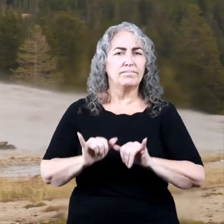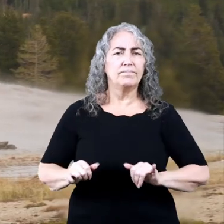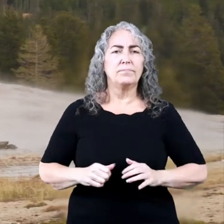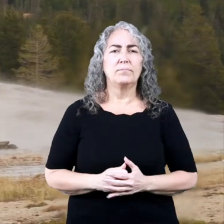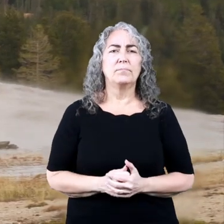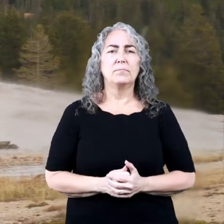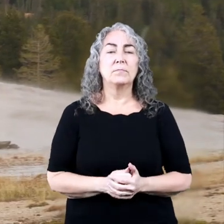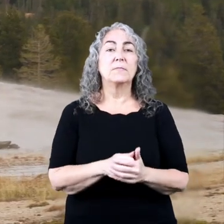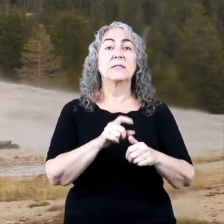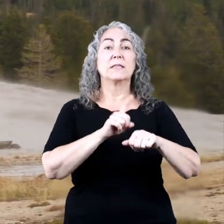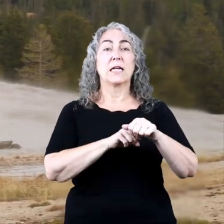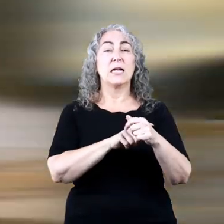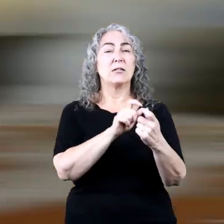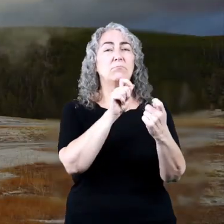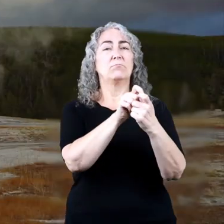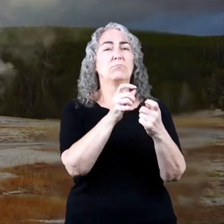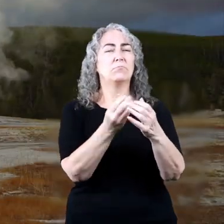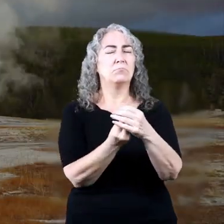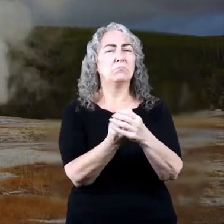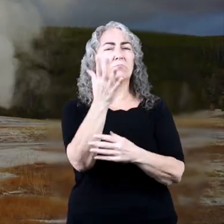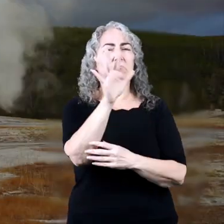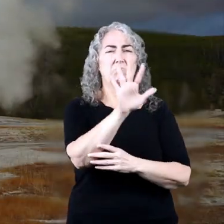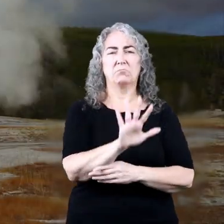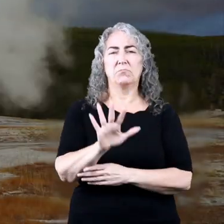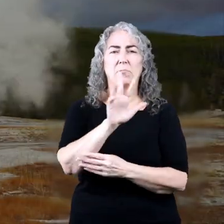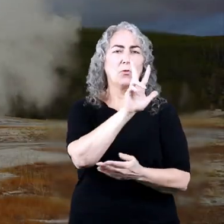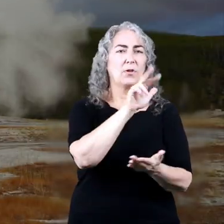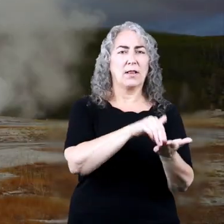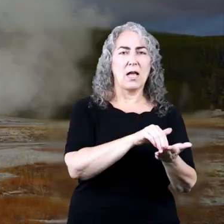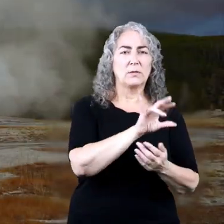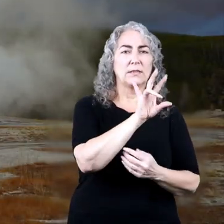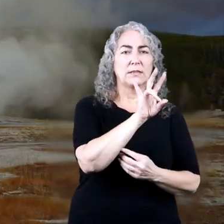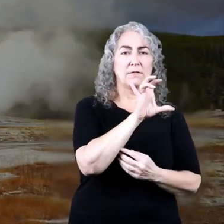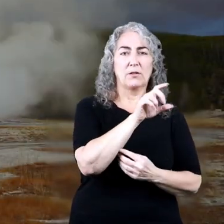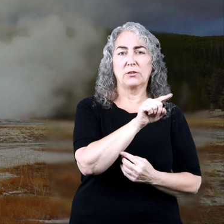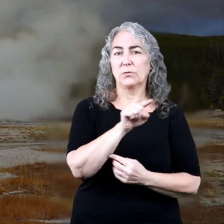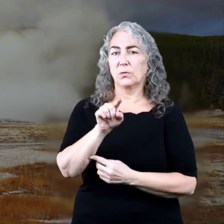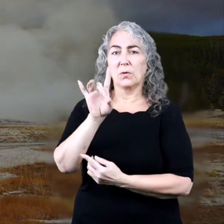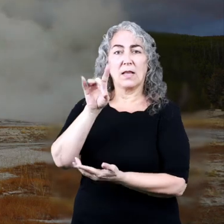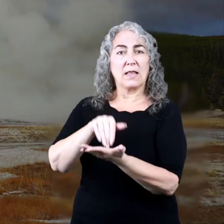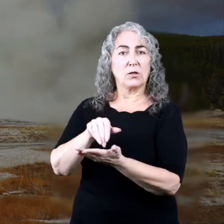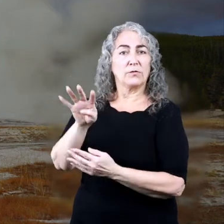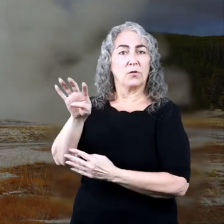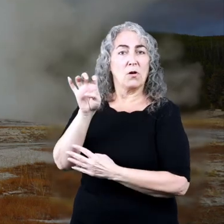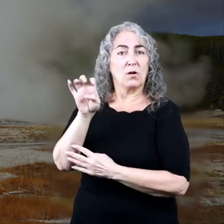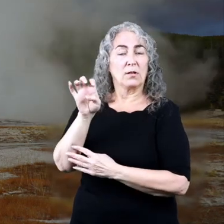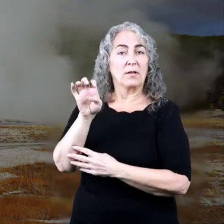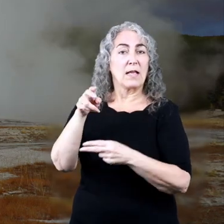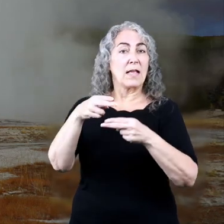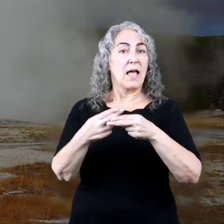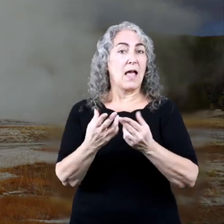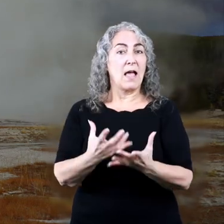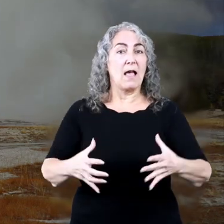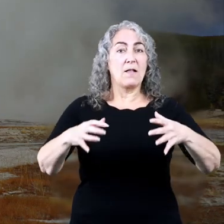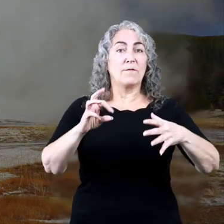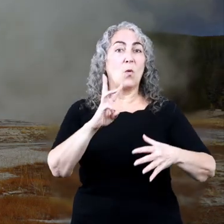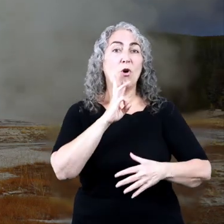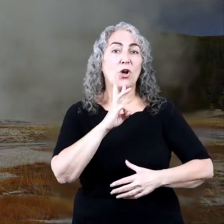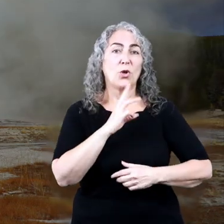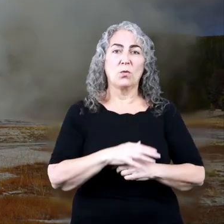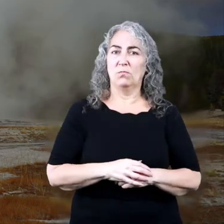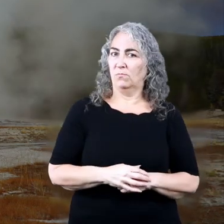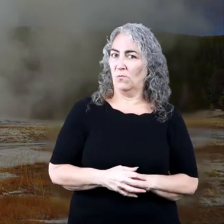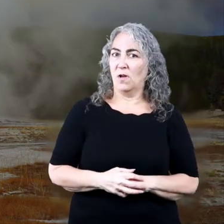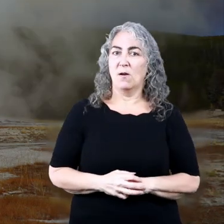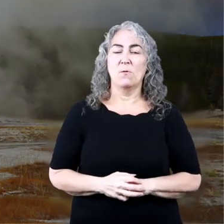estimated that each eruption discharges about 3,700 to 8,400 gallons